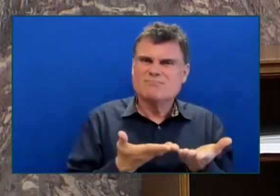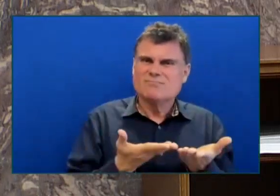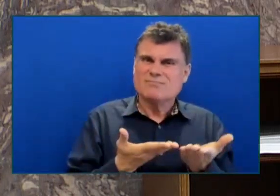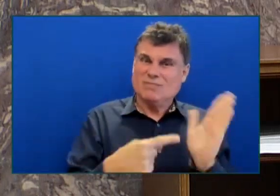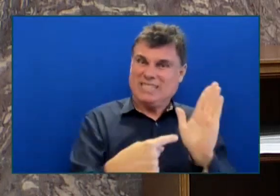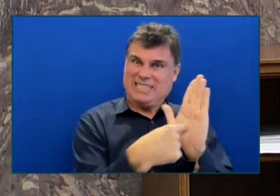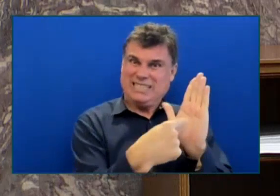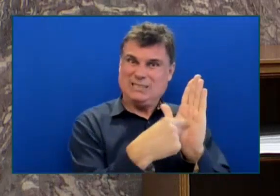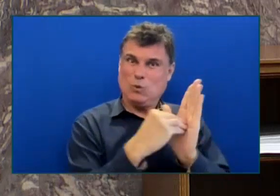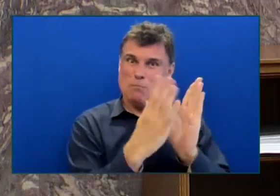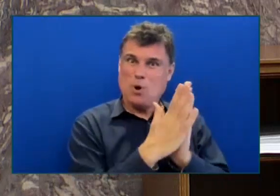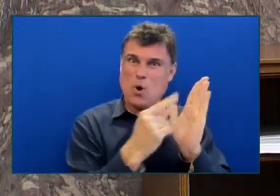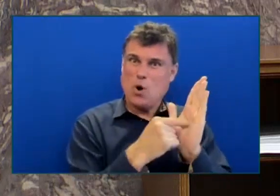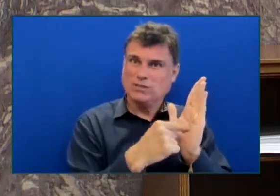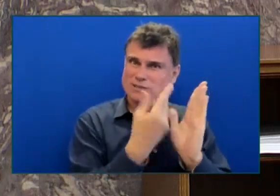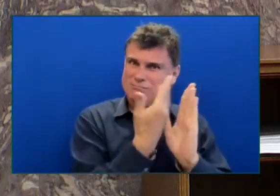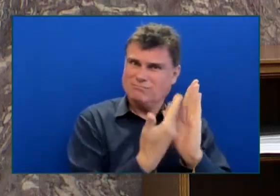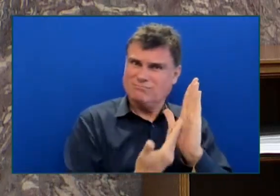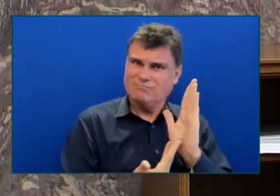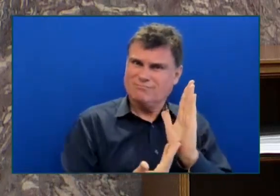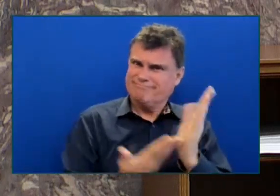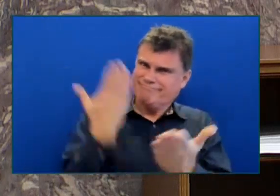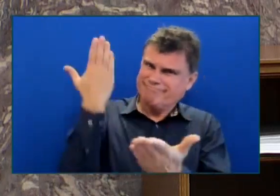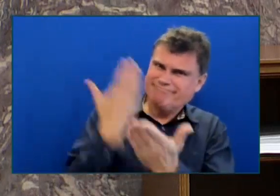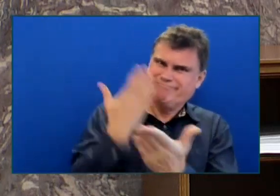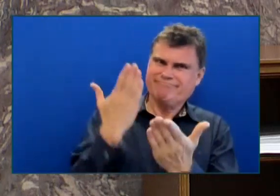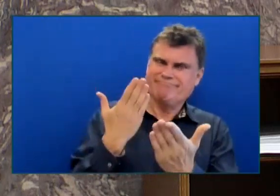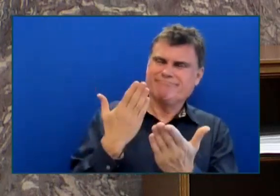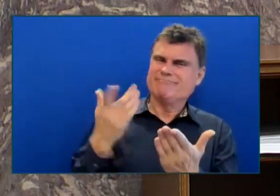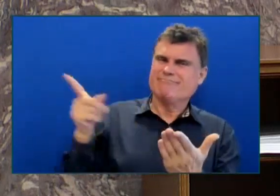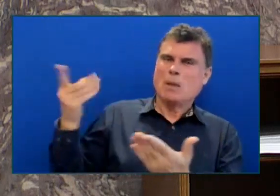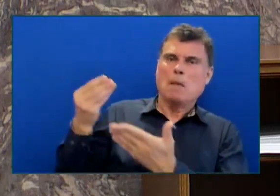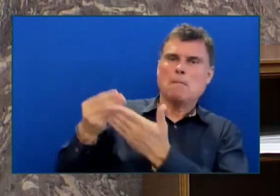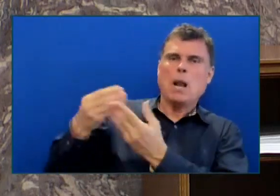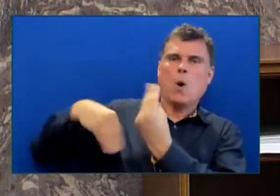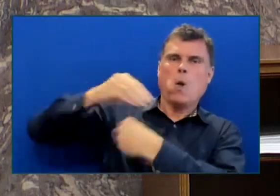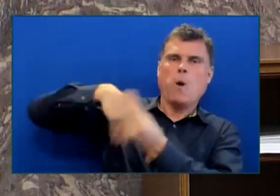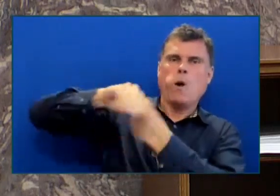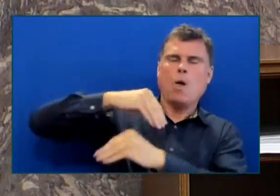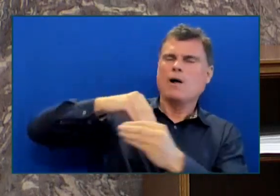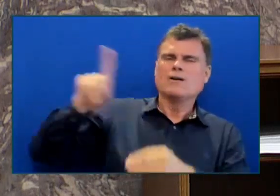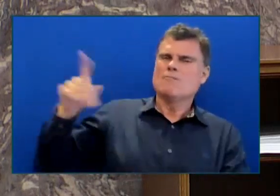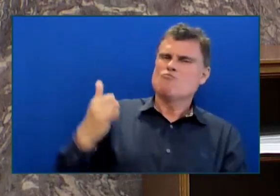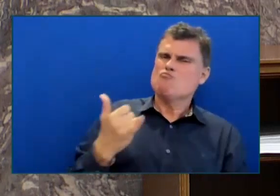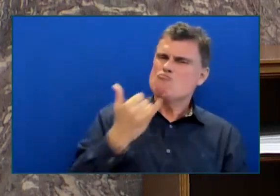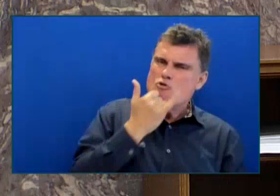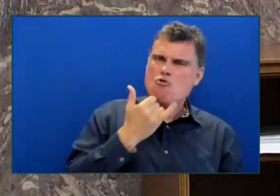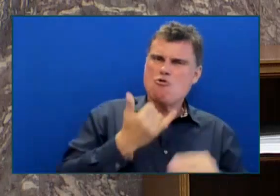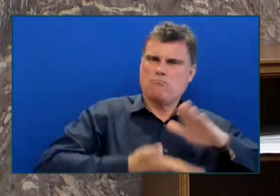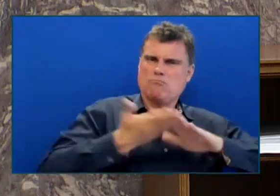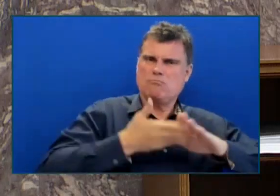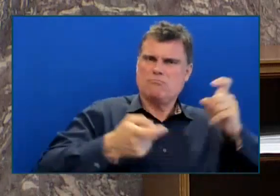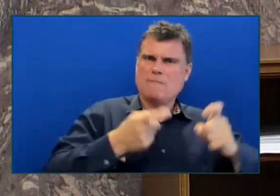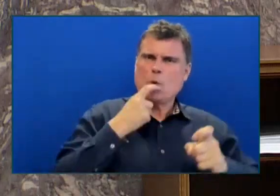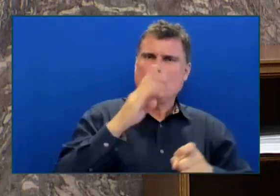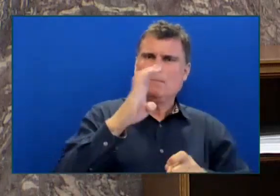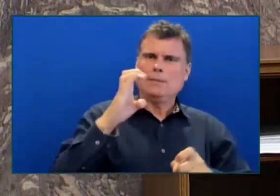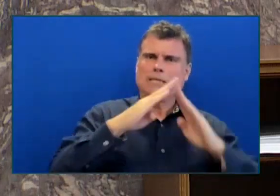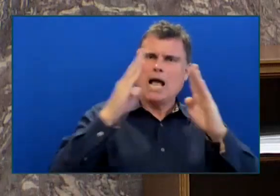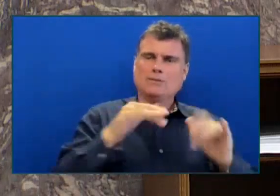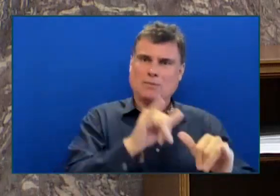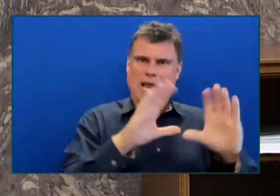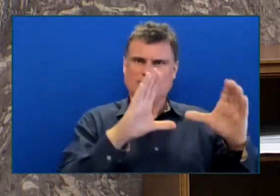scandalous mismanagement of BC Housing. But at every turn, Mr. Speaker, this Premier has sought to avoid